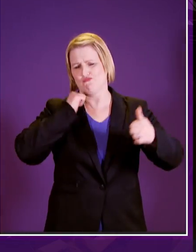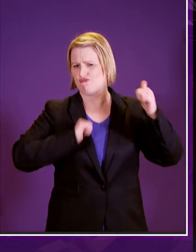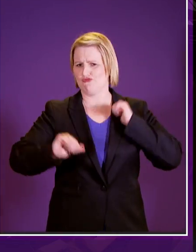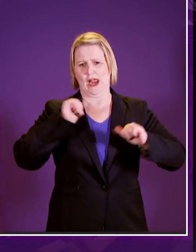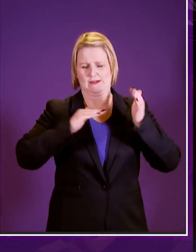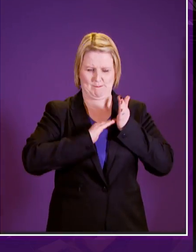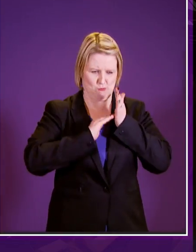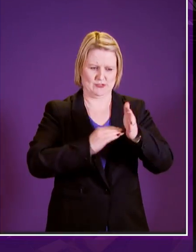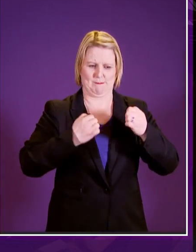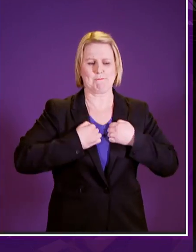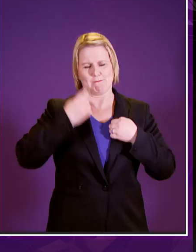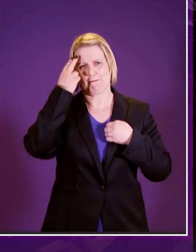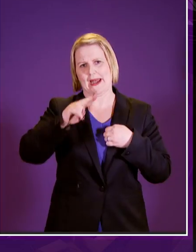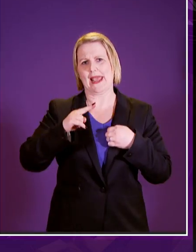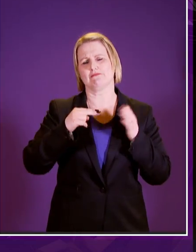move the motion in my name